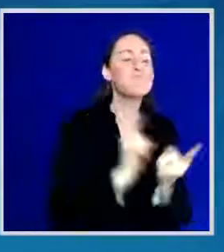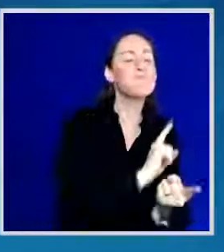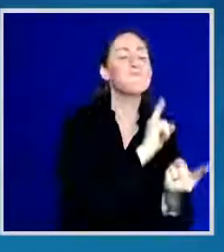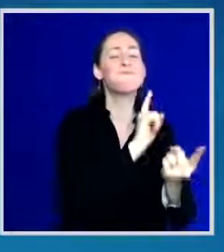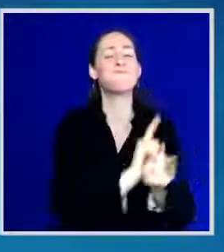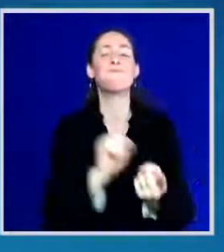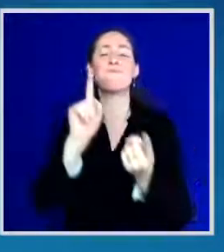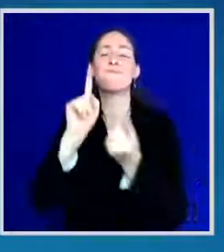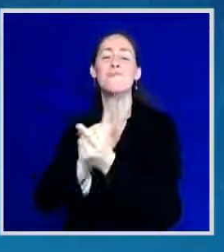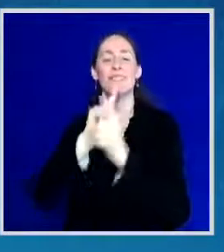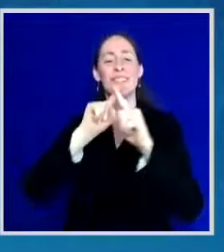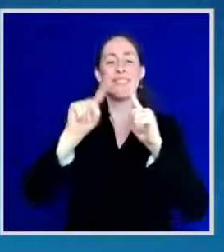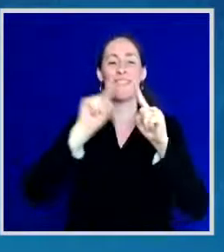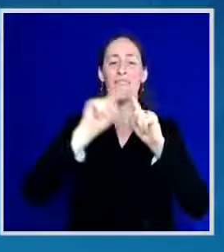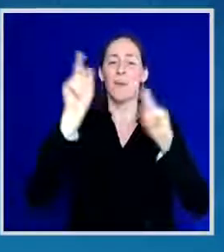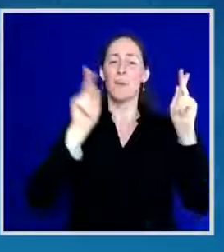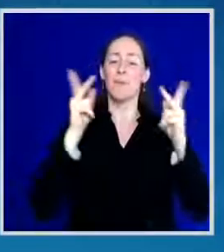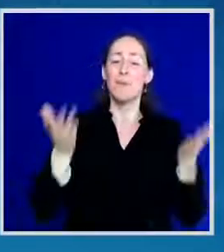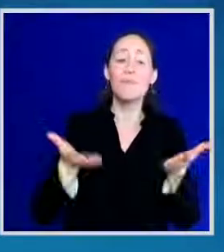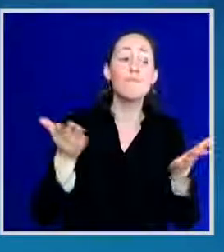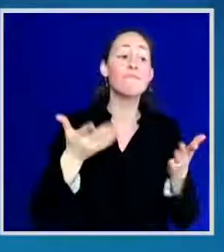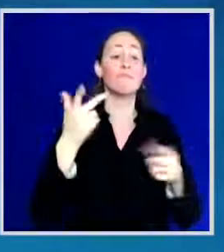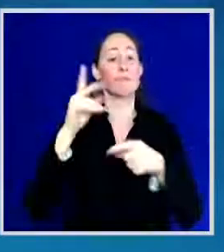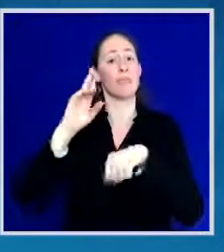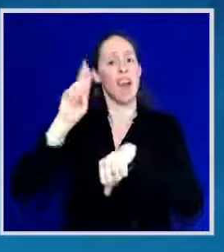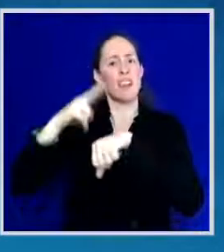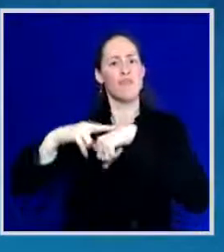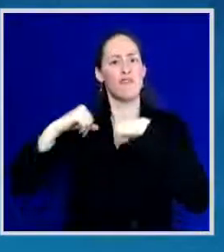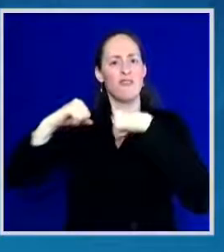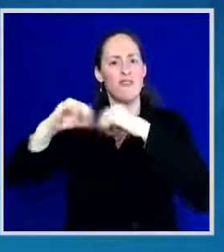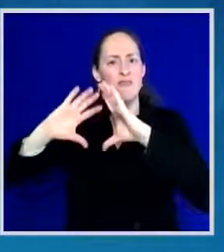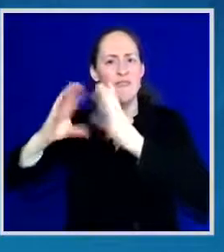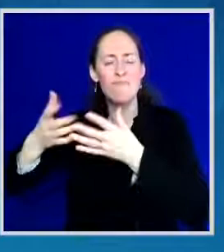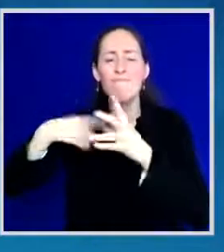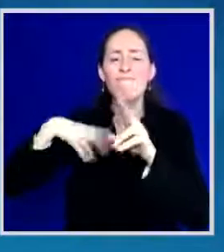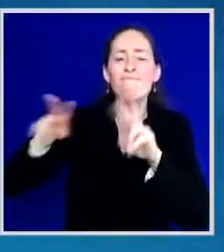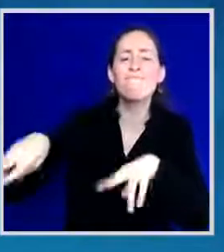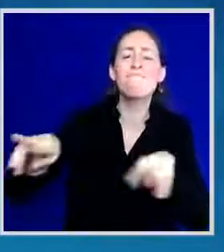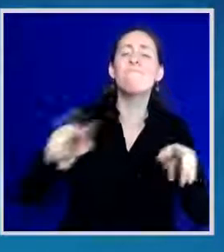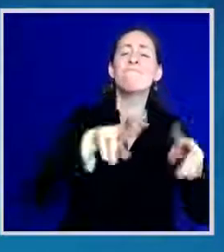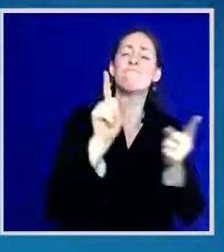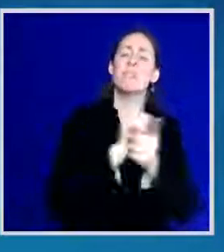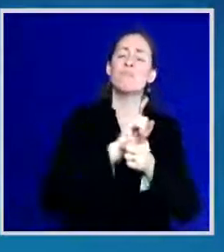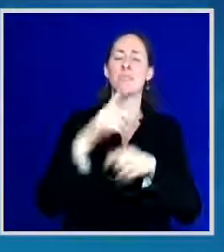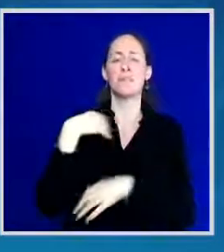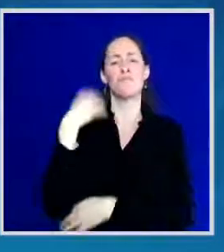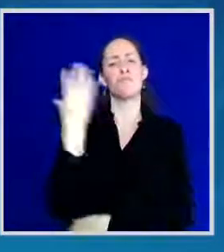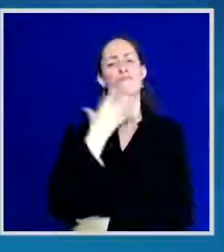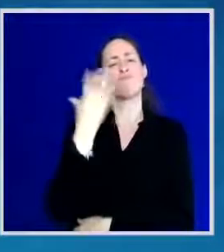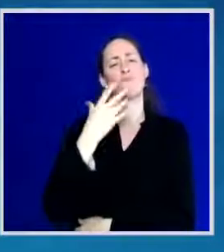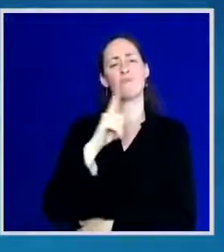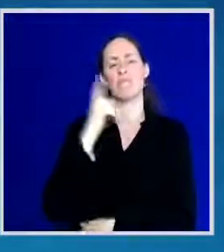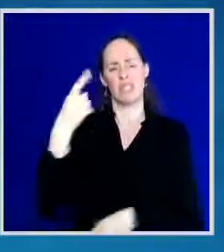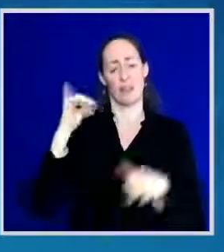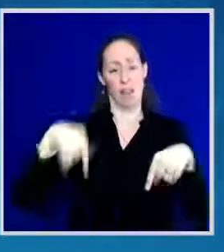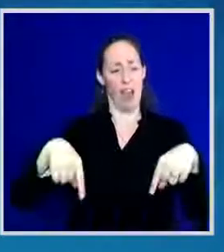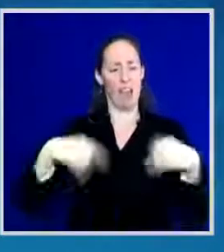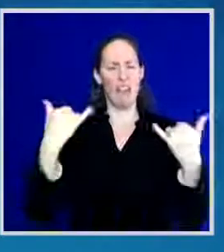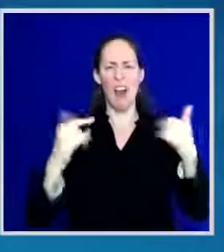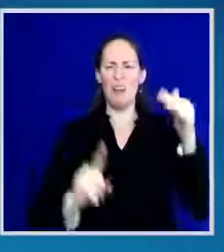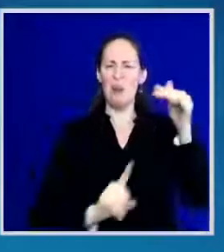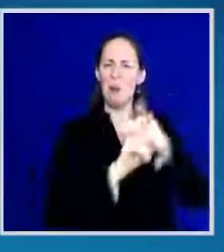National Guard, all the frontline workers. And I said, you know, I do believe in moments of crisis that they